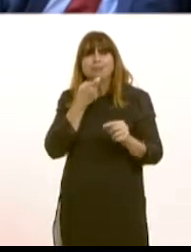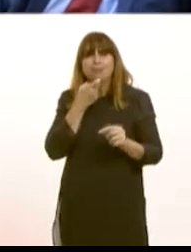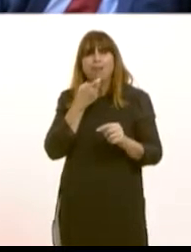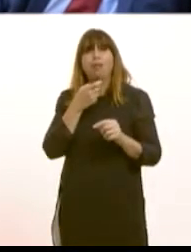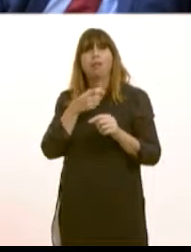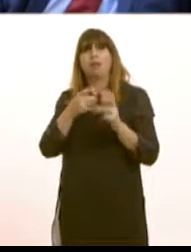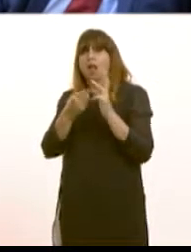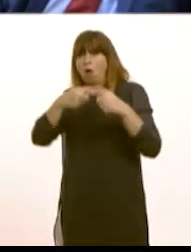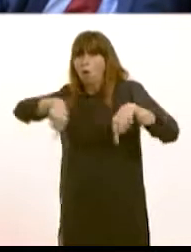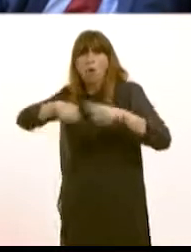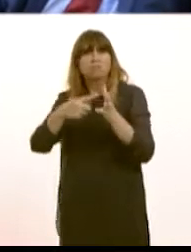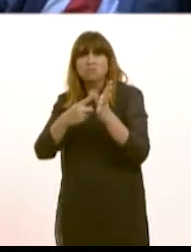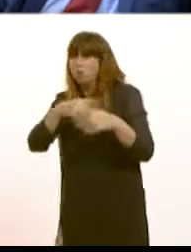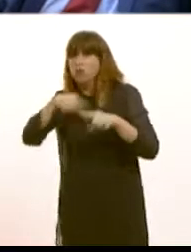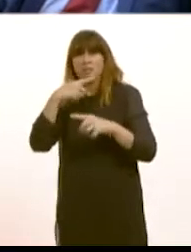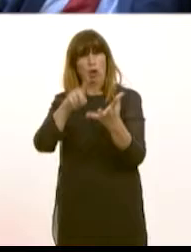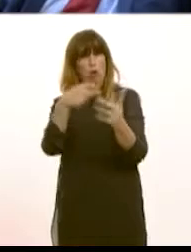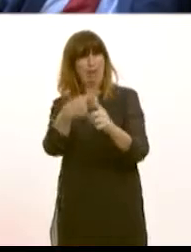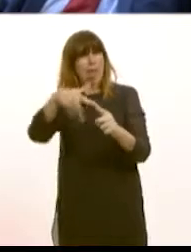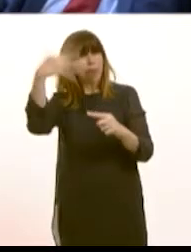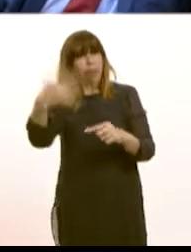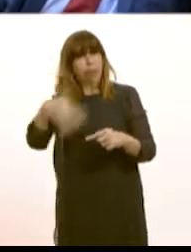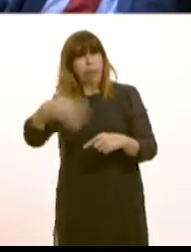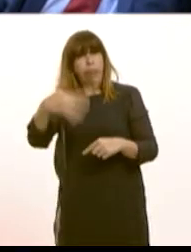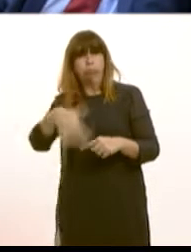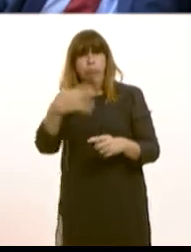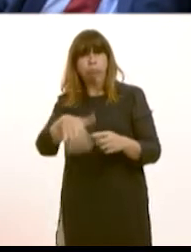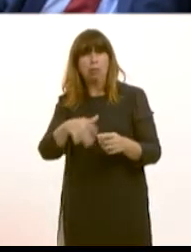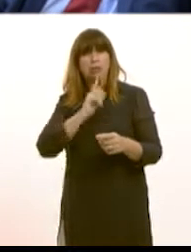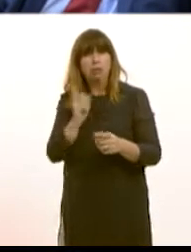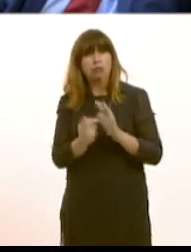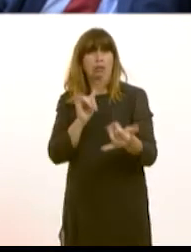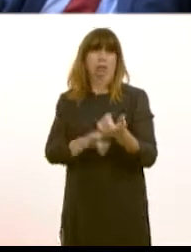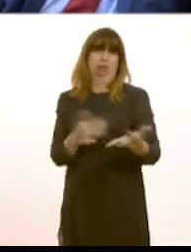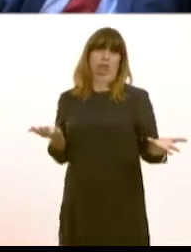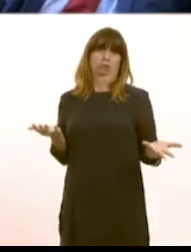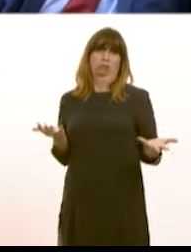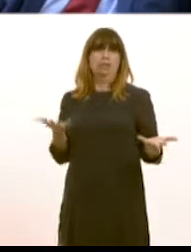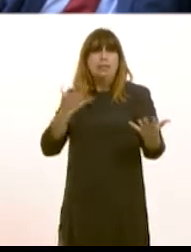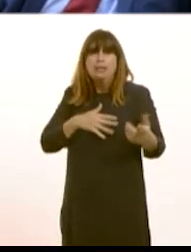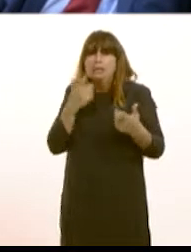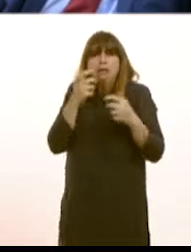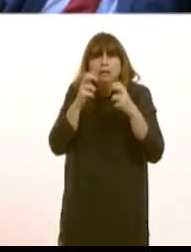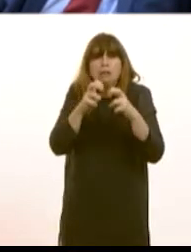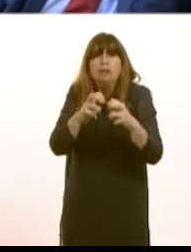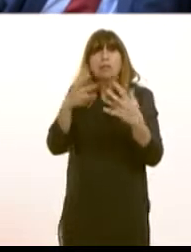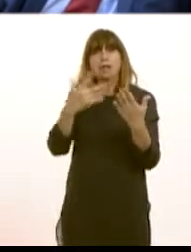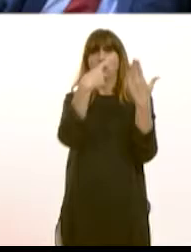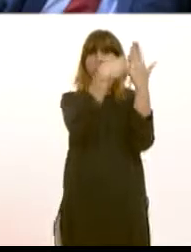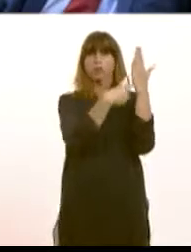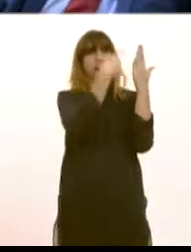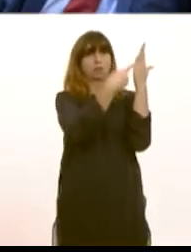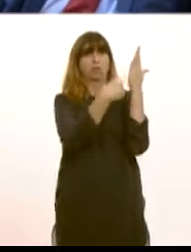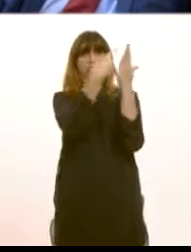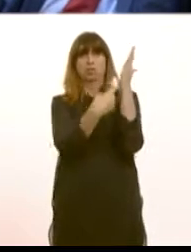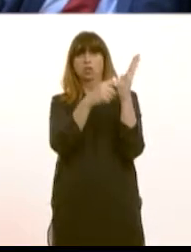along with others. They say, look, the UK is an expensive place to do business because of its energy costs. Now, the regulations are the same across the entire